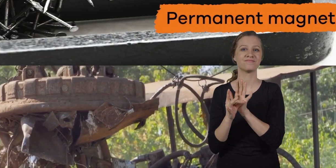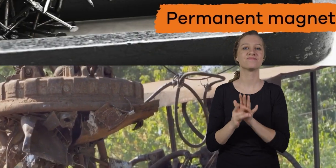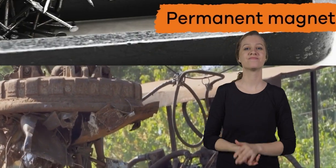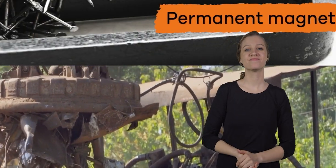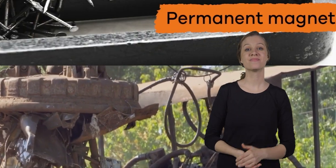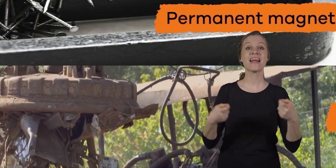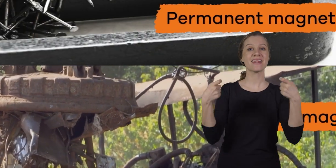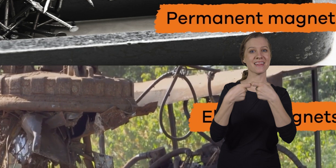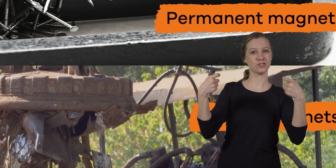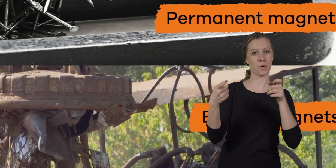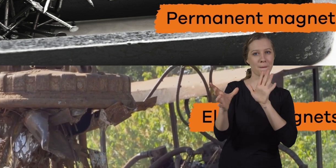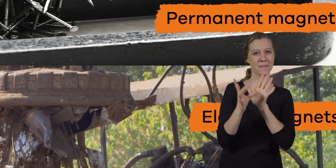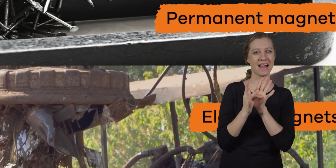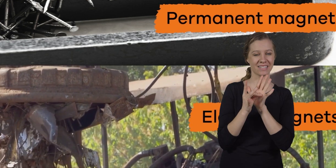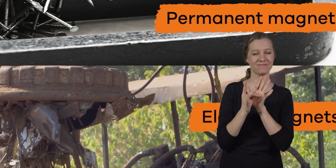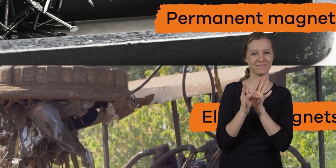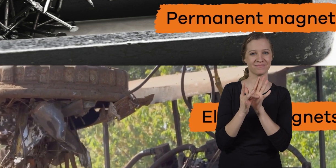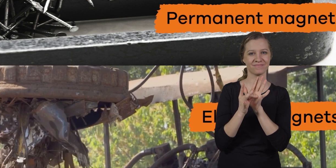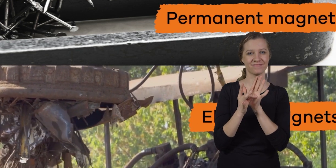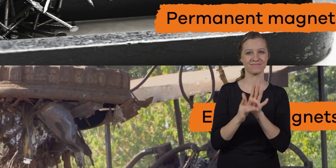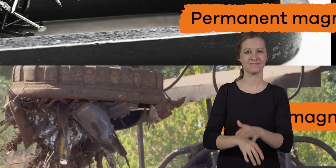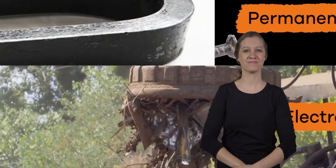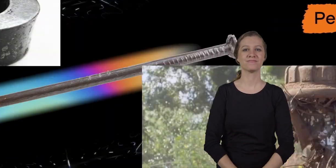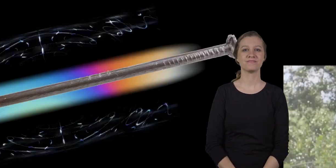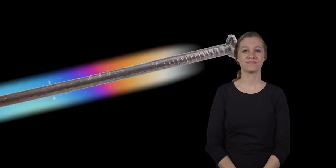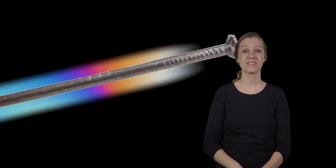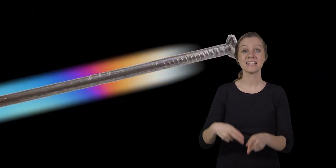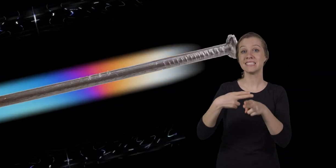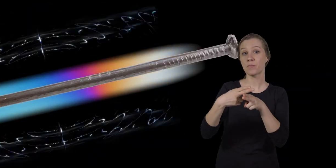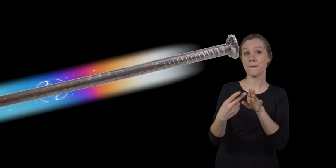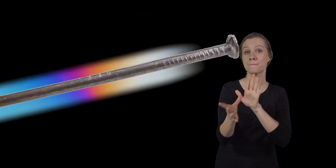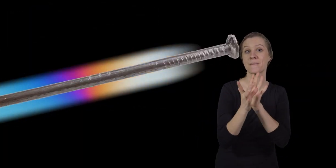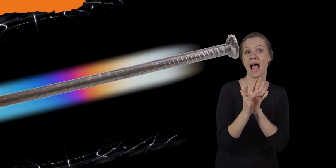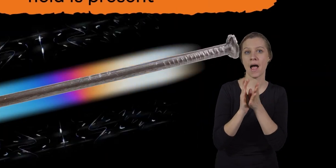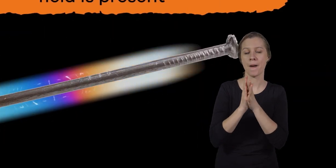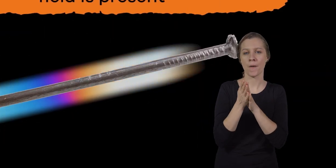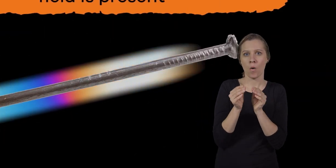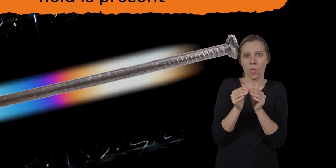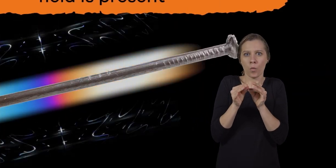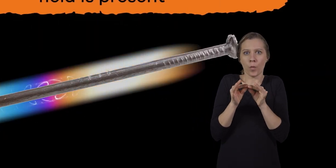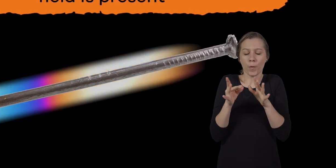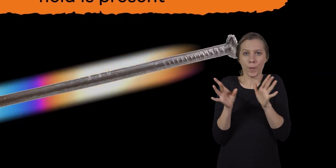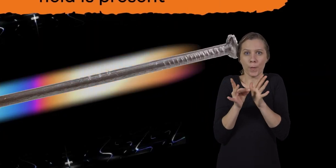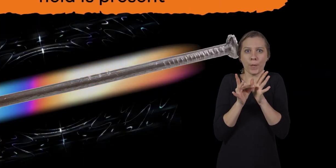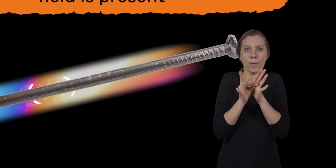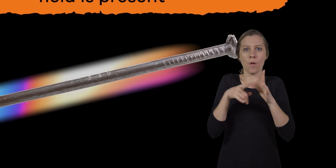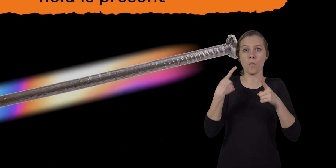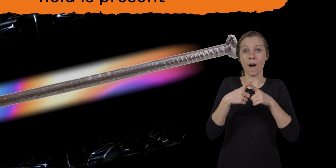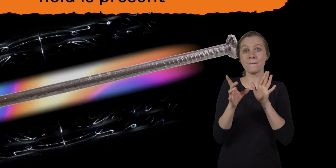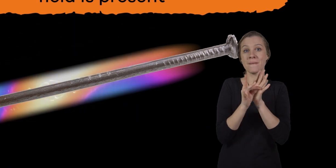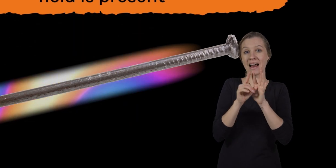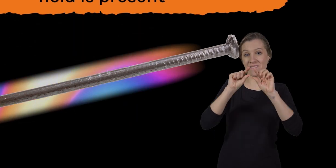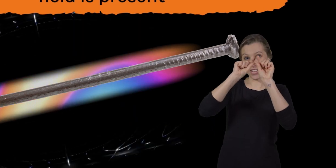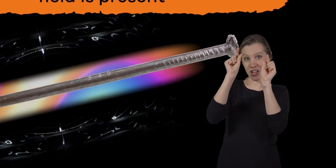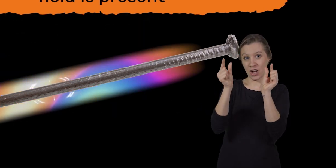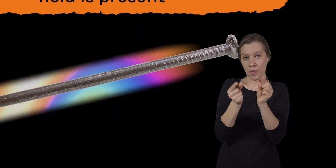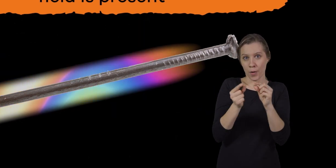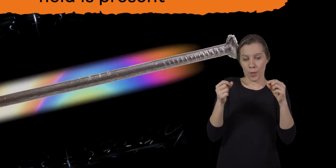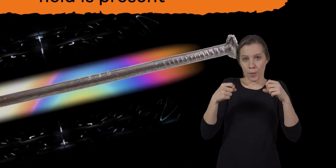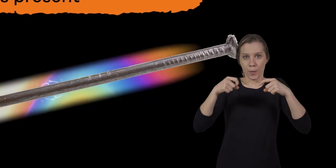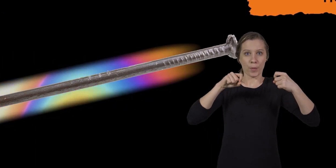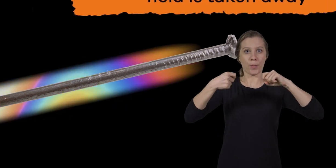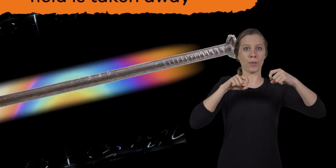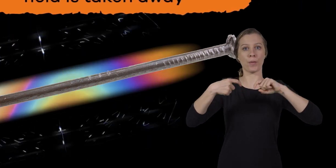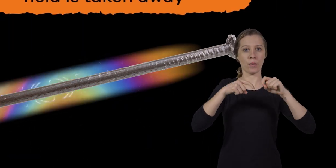magnets and electromagnets temporary magnets become magnetized when a magnetic field is